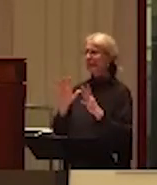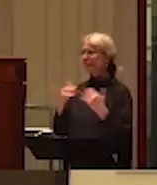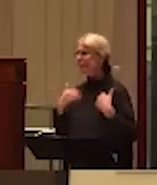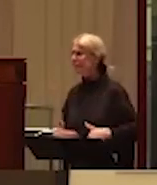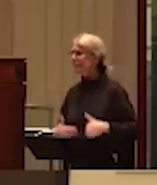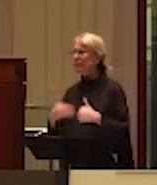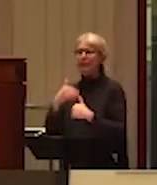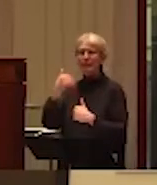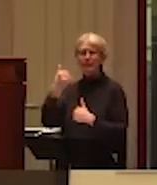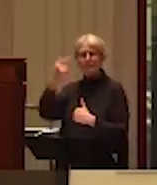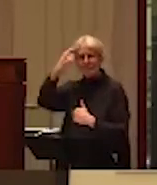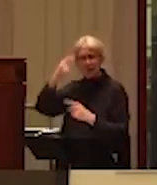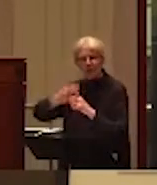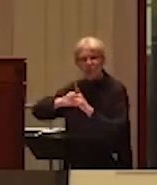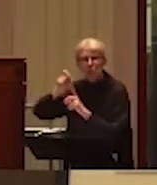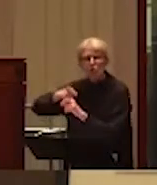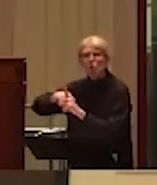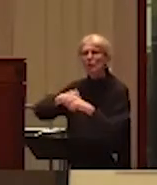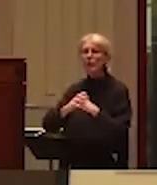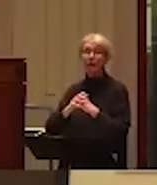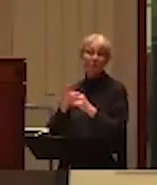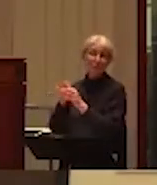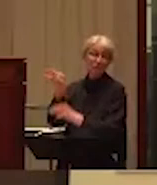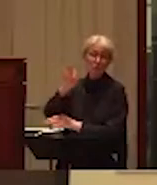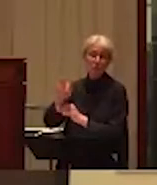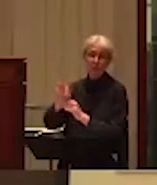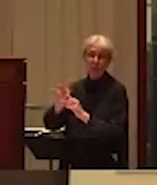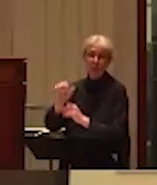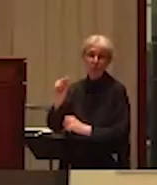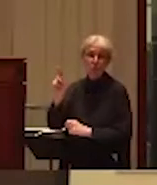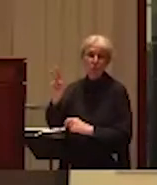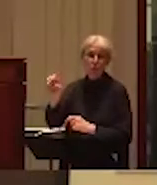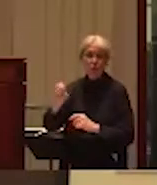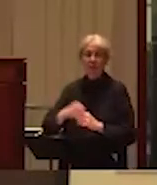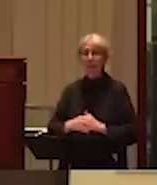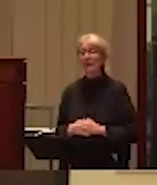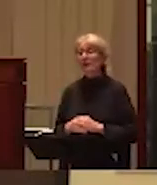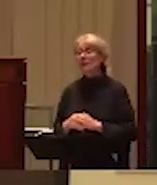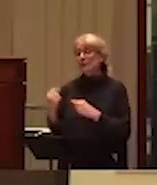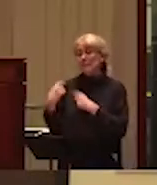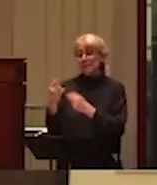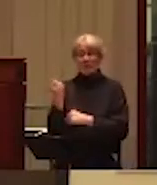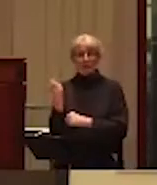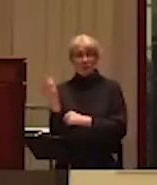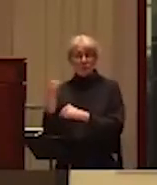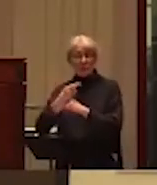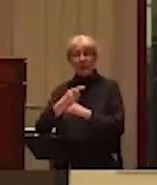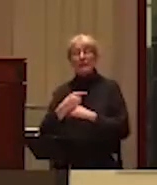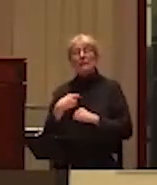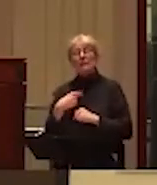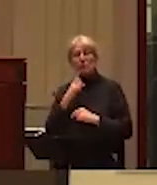spiritually abused. And I must say, the last few days, I've been really in tears.